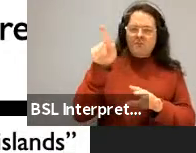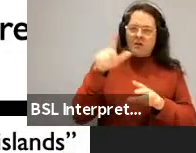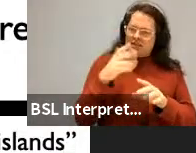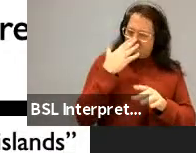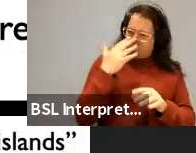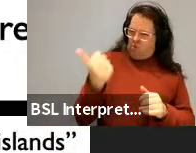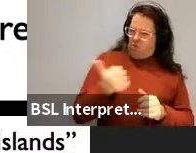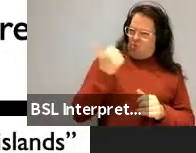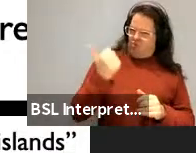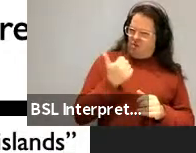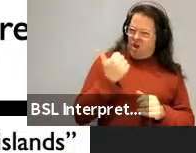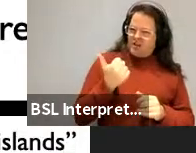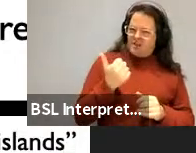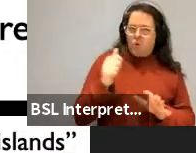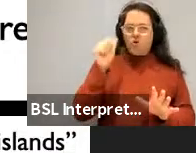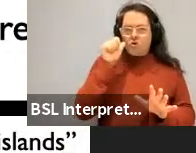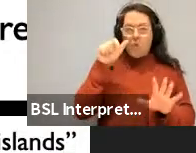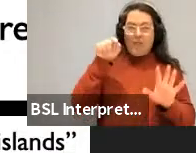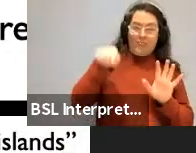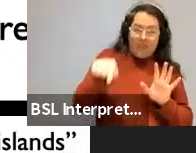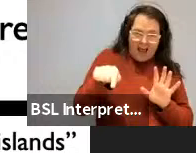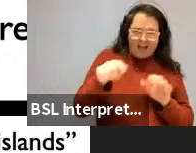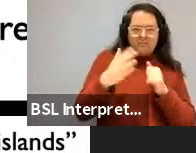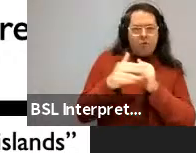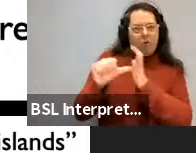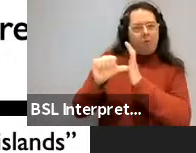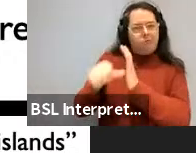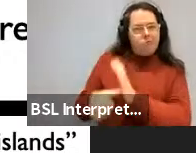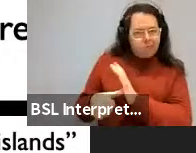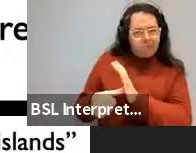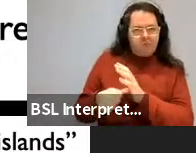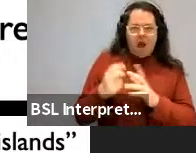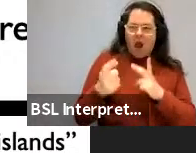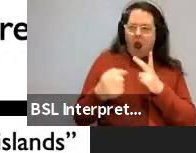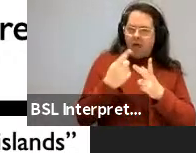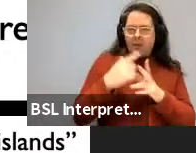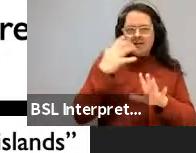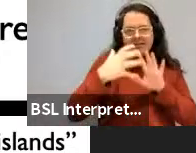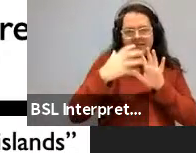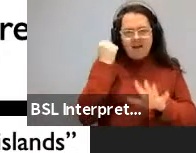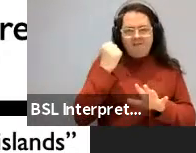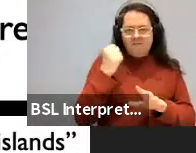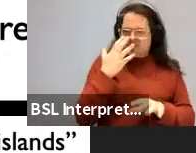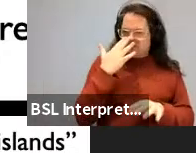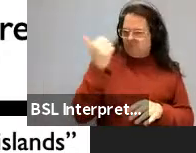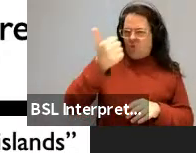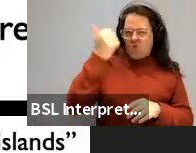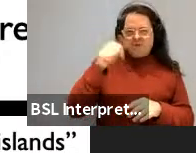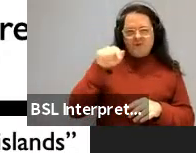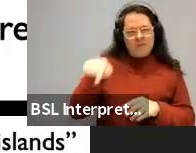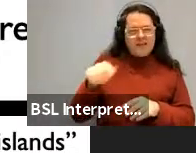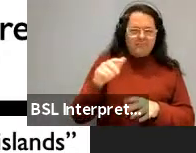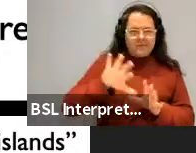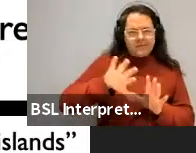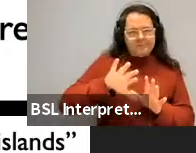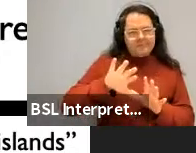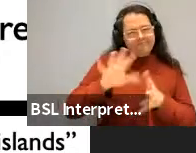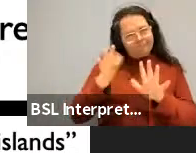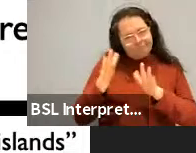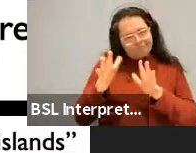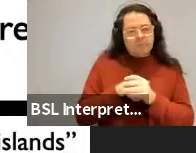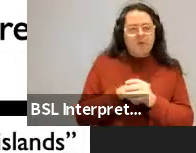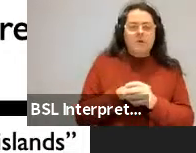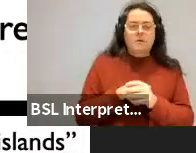weird as given as example. And you look at other examples, they're not like that. So, um, previous results have shown an interaction between verb type and